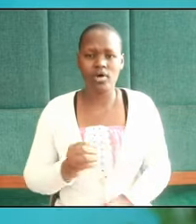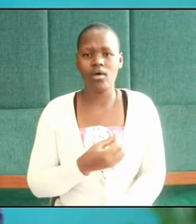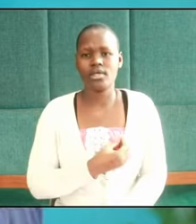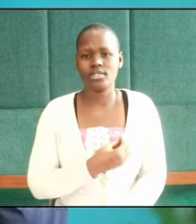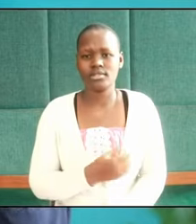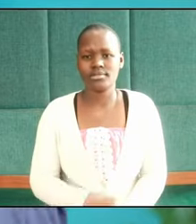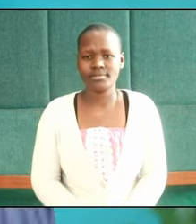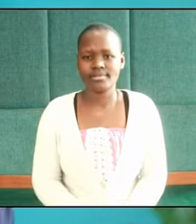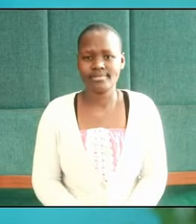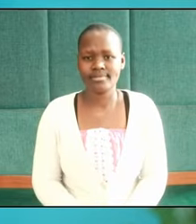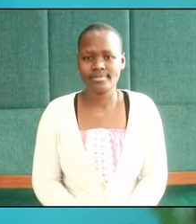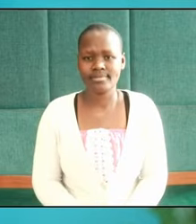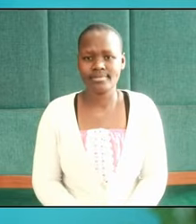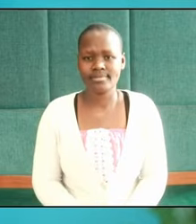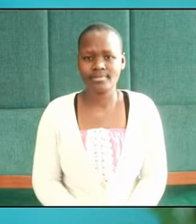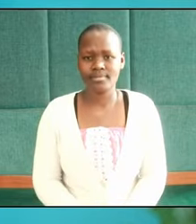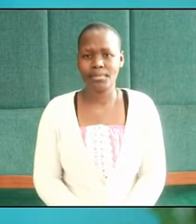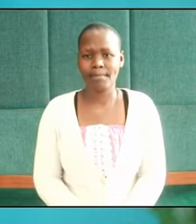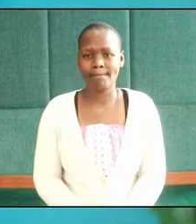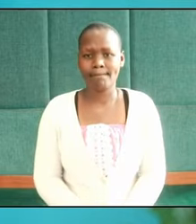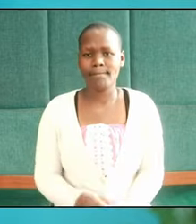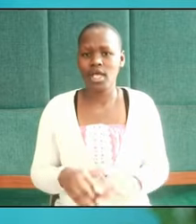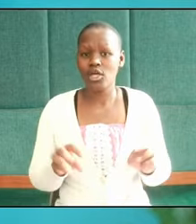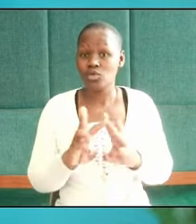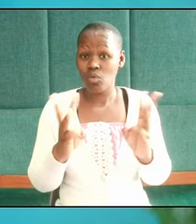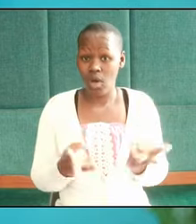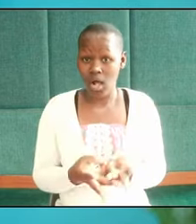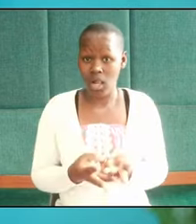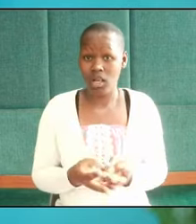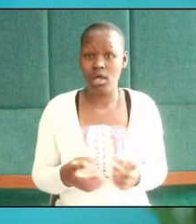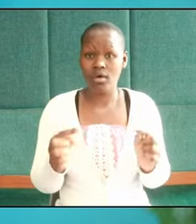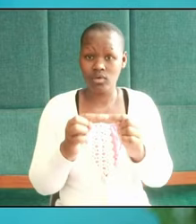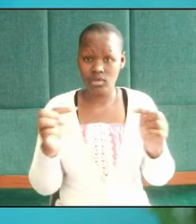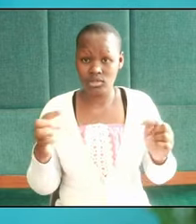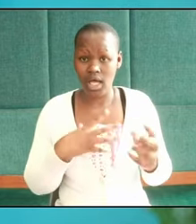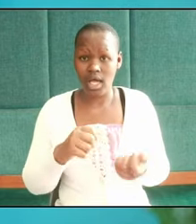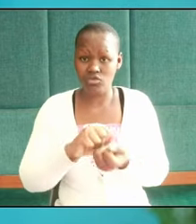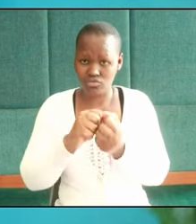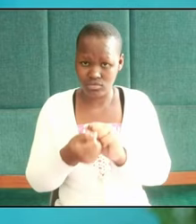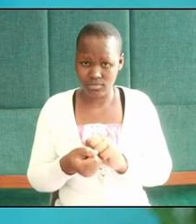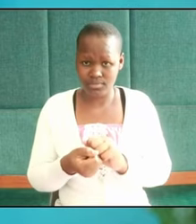And so, in this world of crisis and transitions,